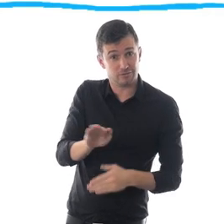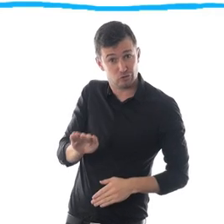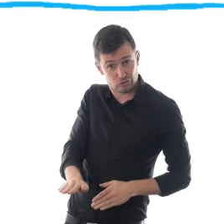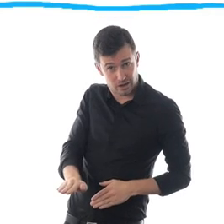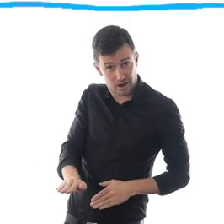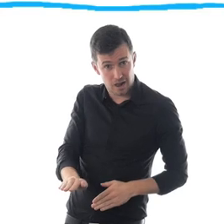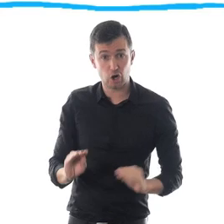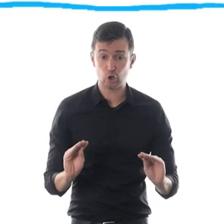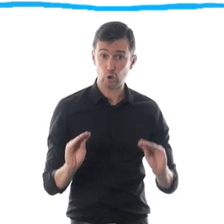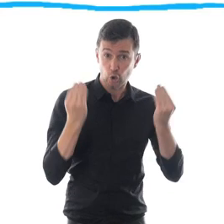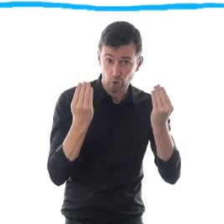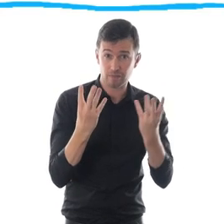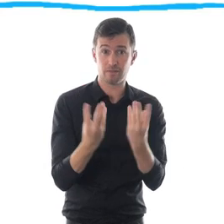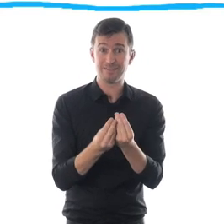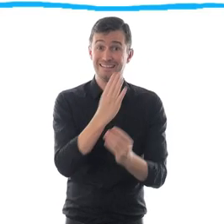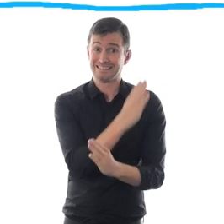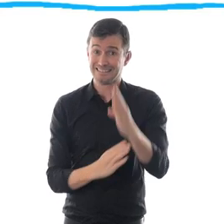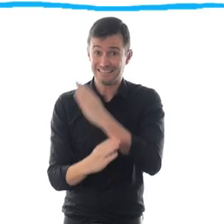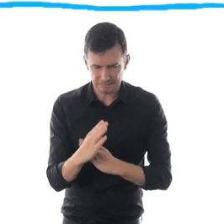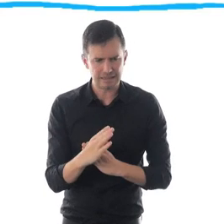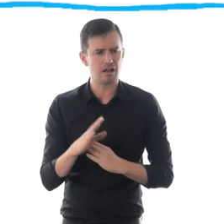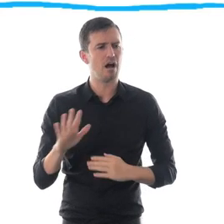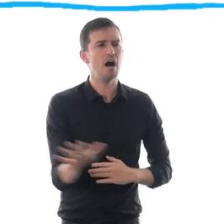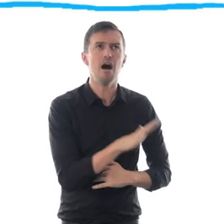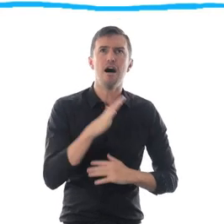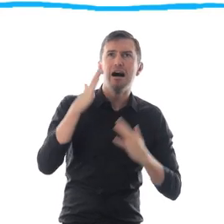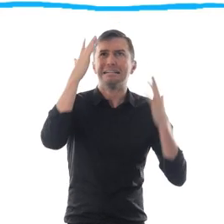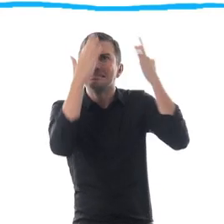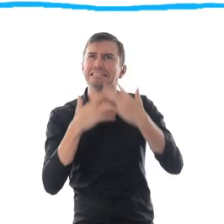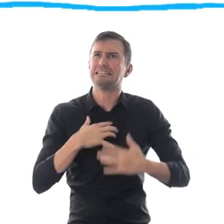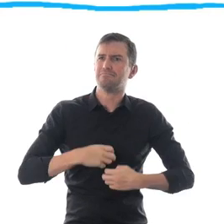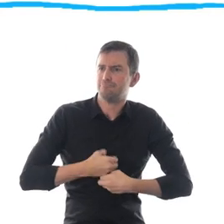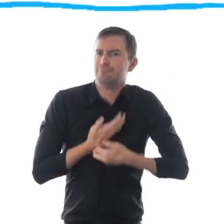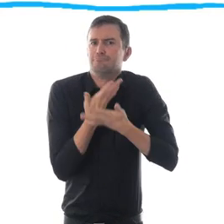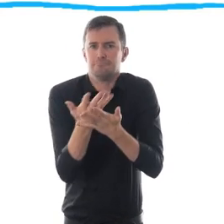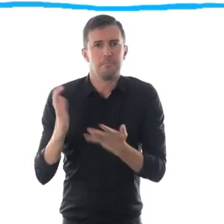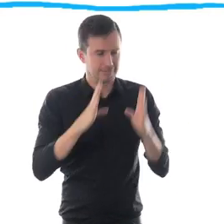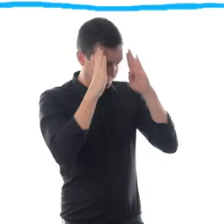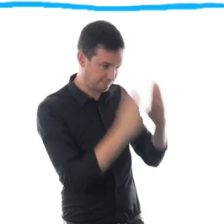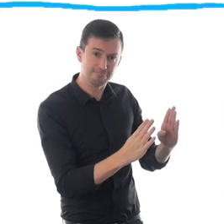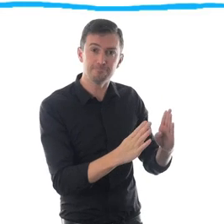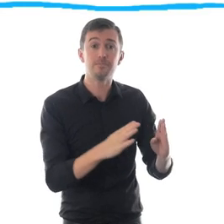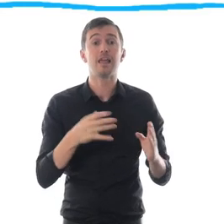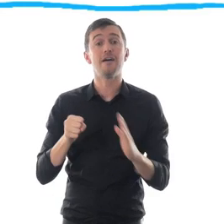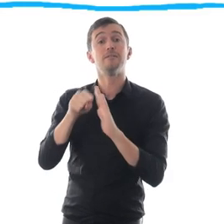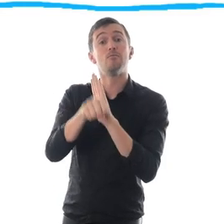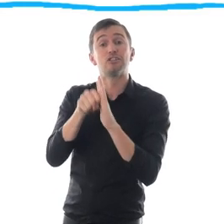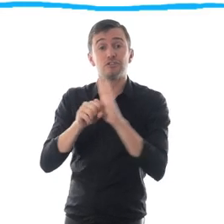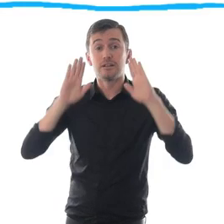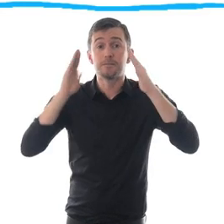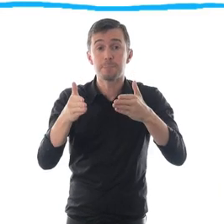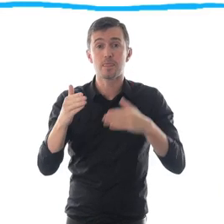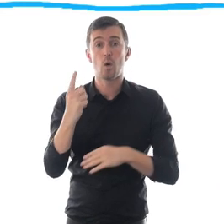children and youth with disabilities are making their voices heard, including through a campaign we launched online called One Minutes Junior.